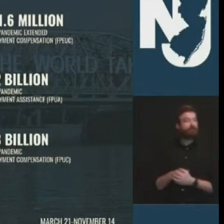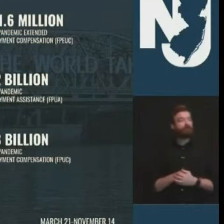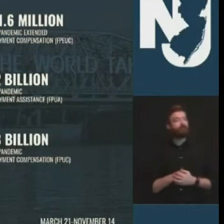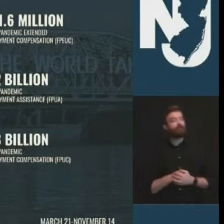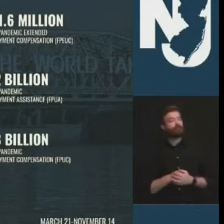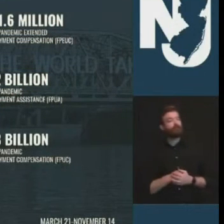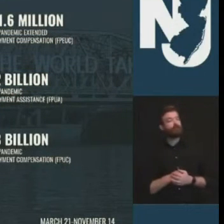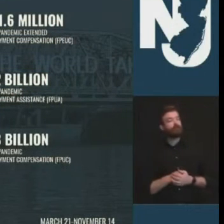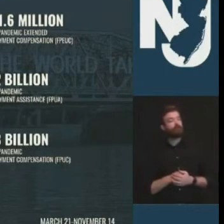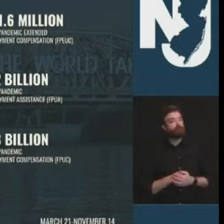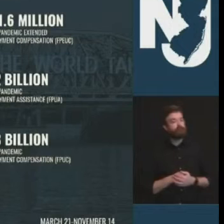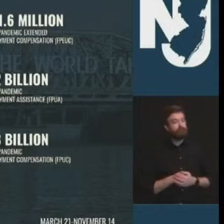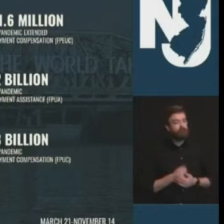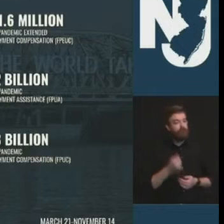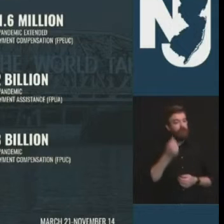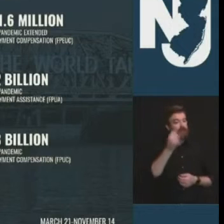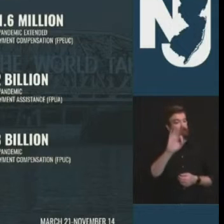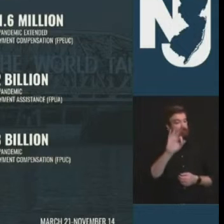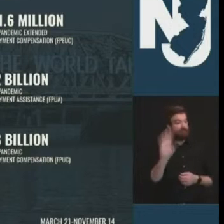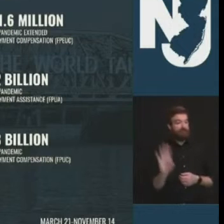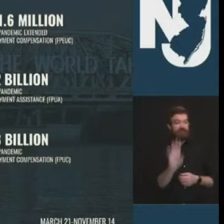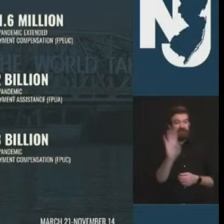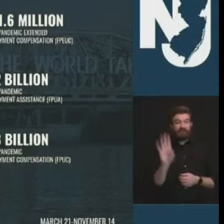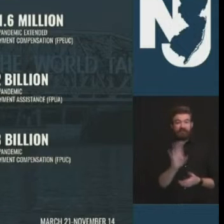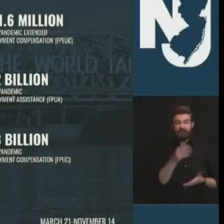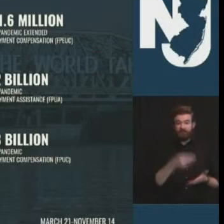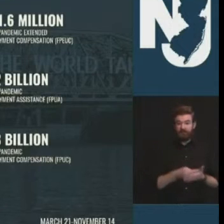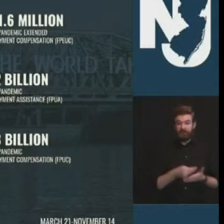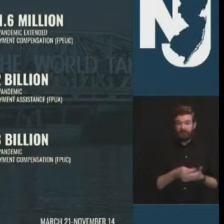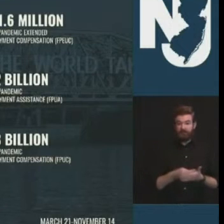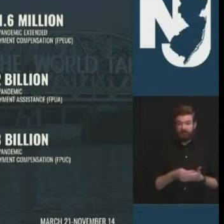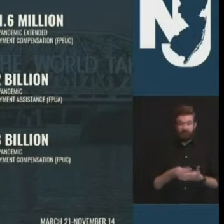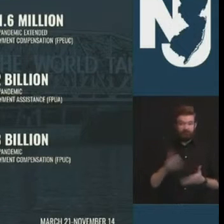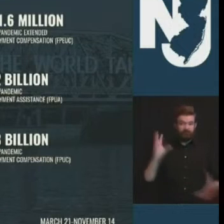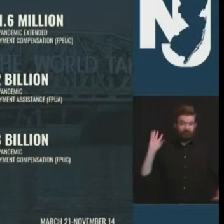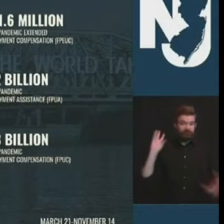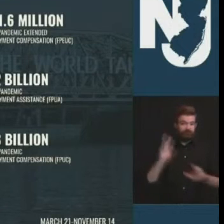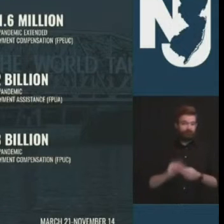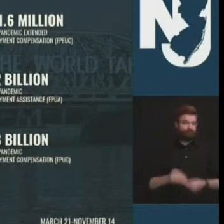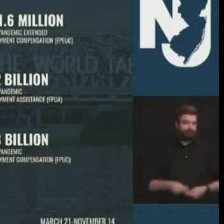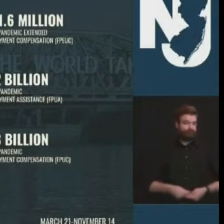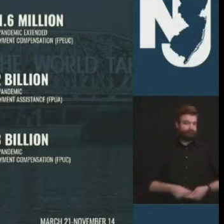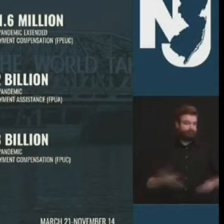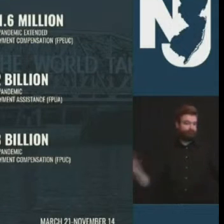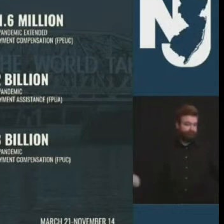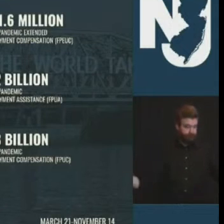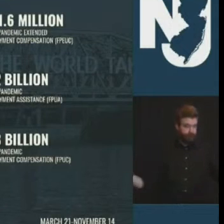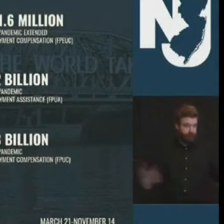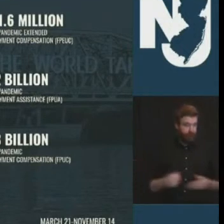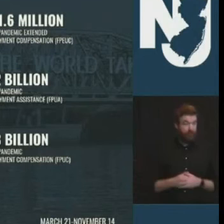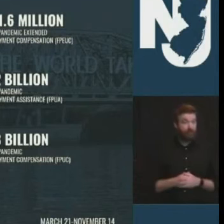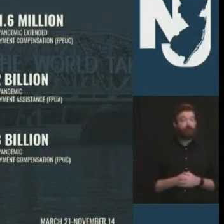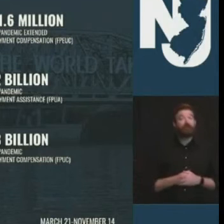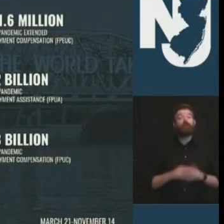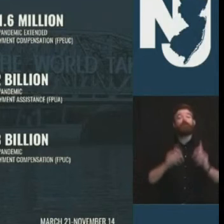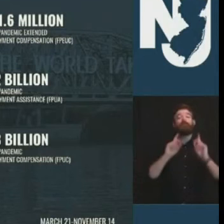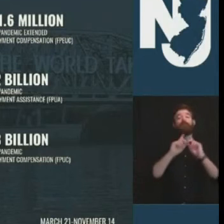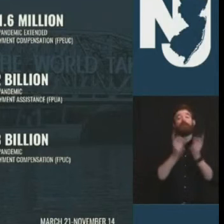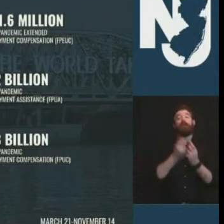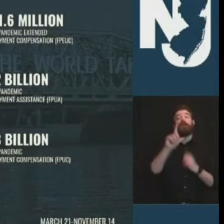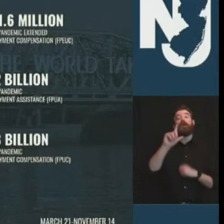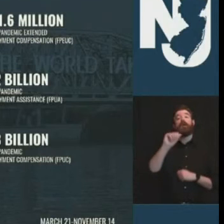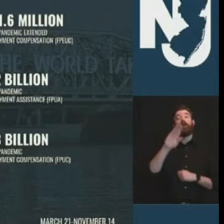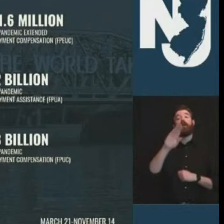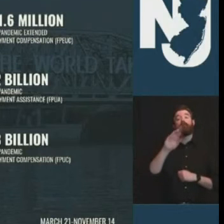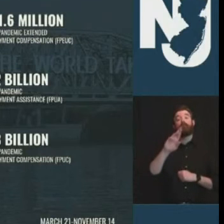labor commissioner robis sarangelo and his team have done tremendous work over the past coming on now nine months and i